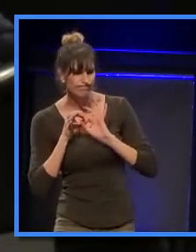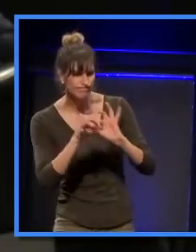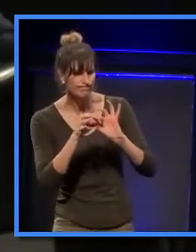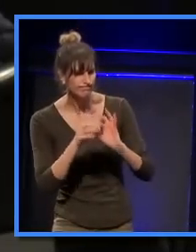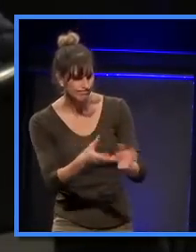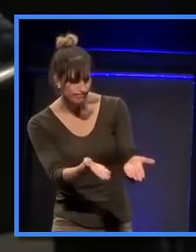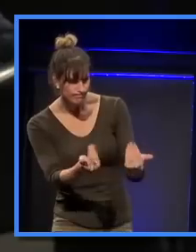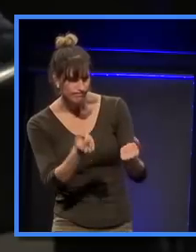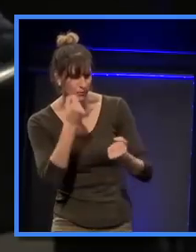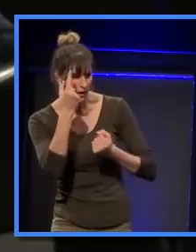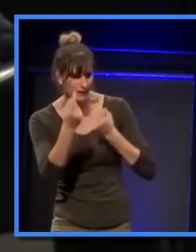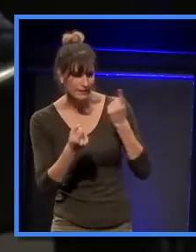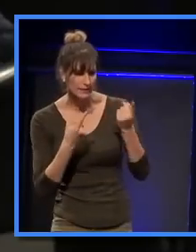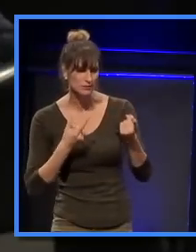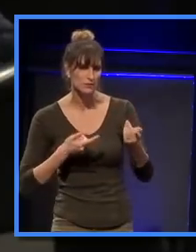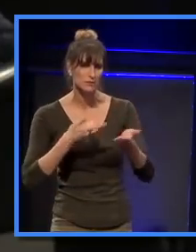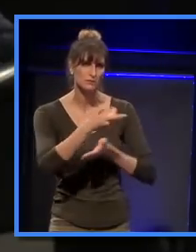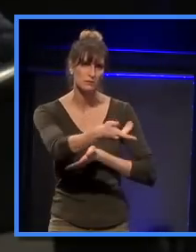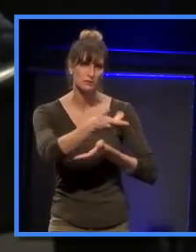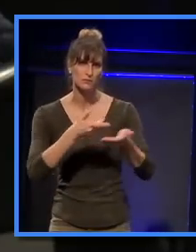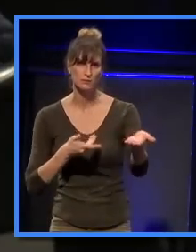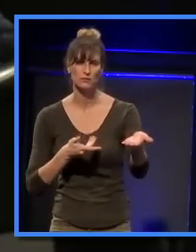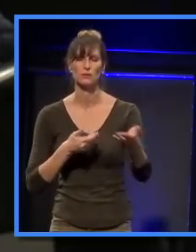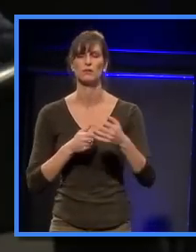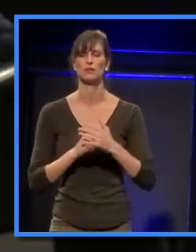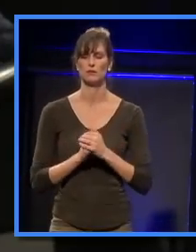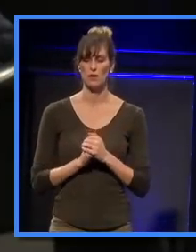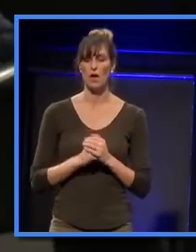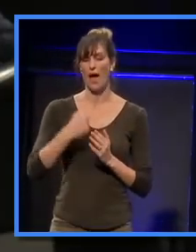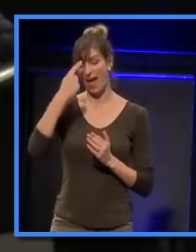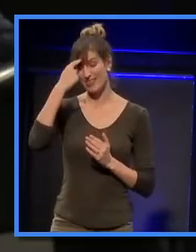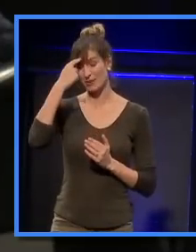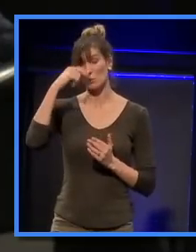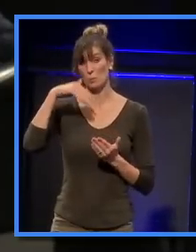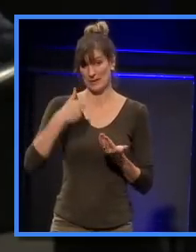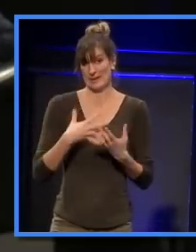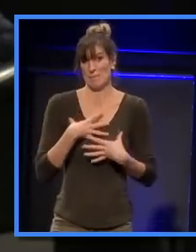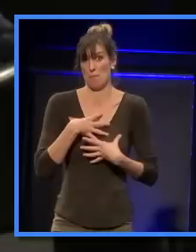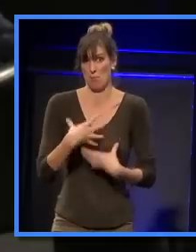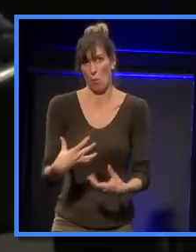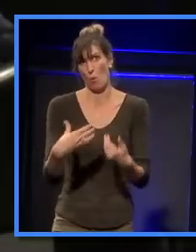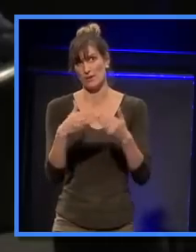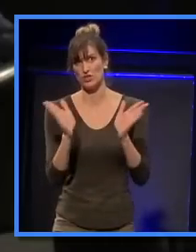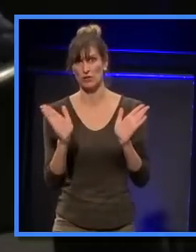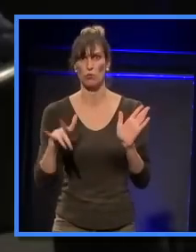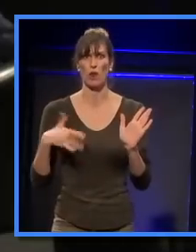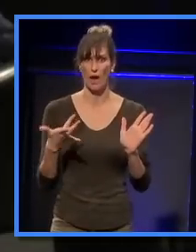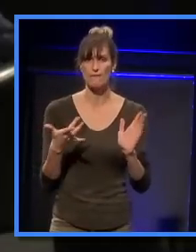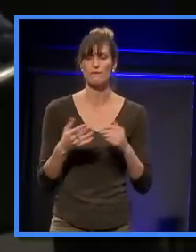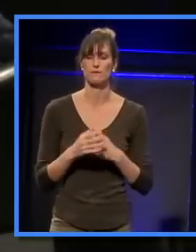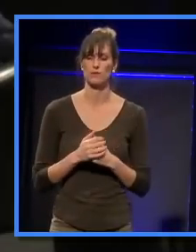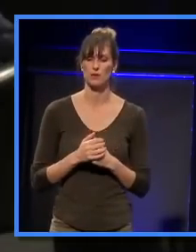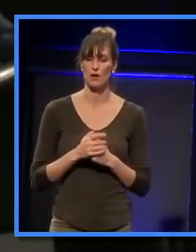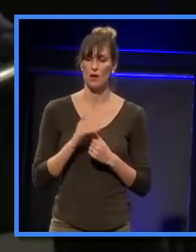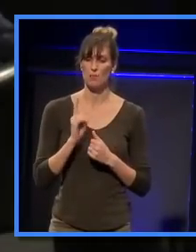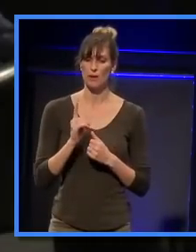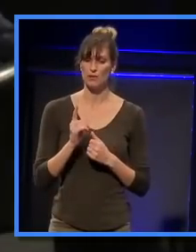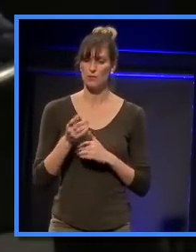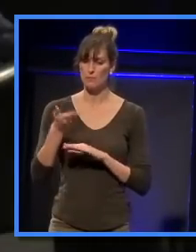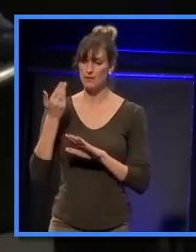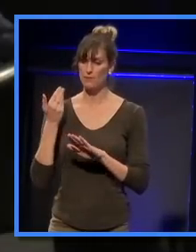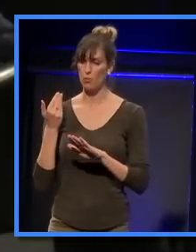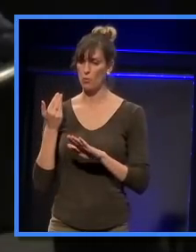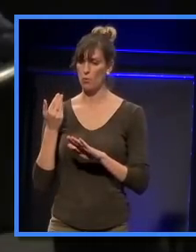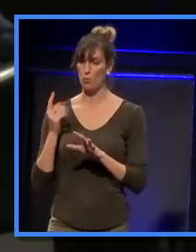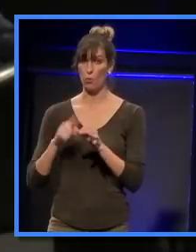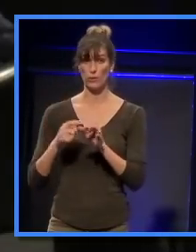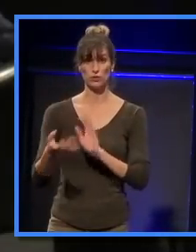we need to see more of that generally. And, you know, one of the things that I was thinking about earlier on in terms of, you one of the questions that I was